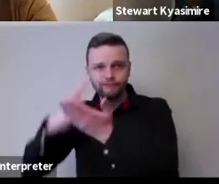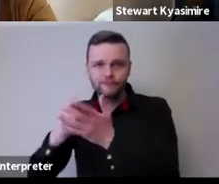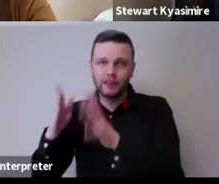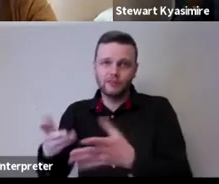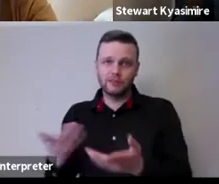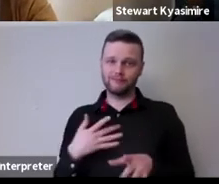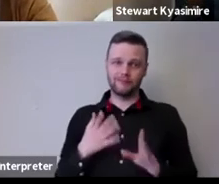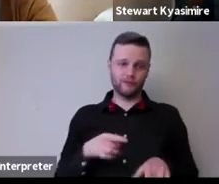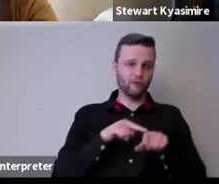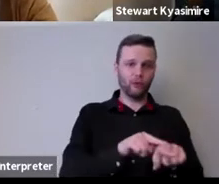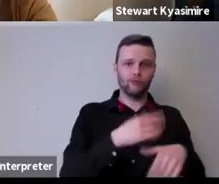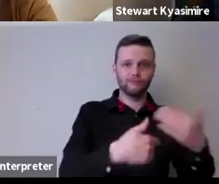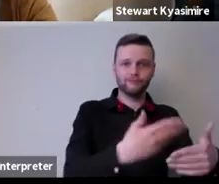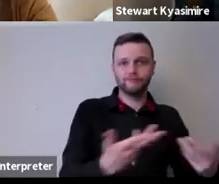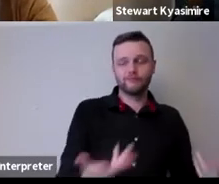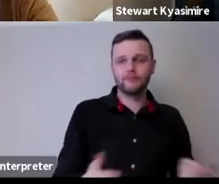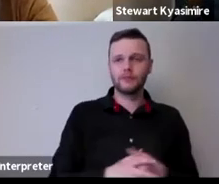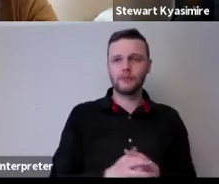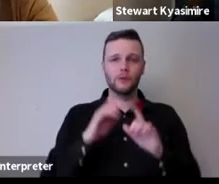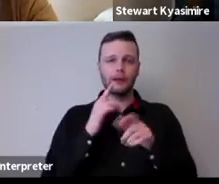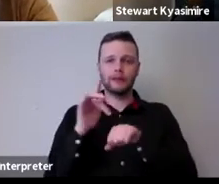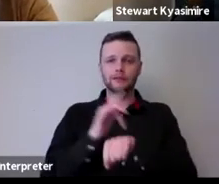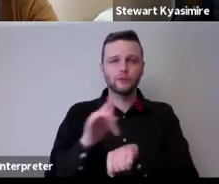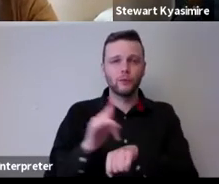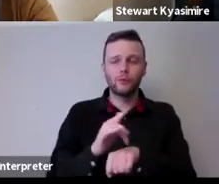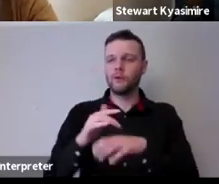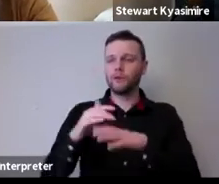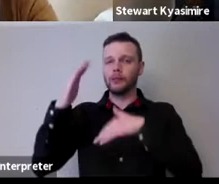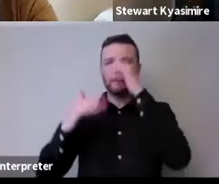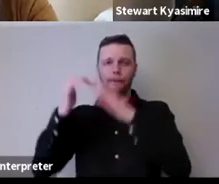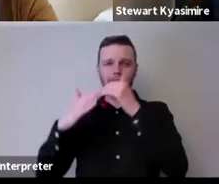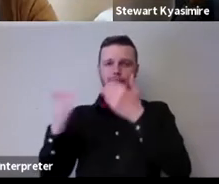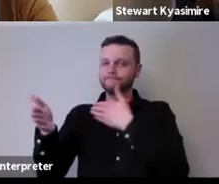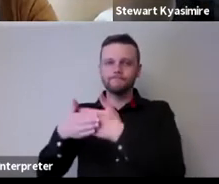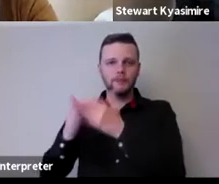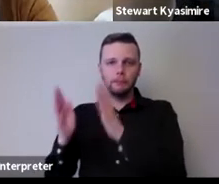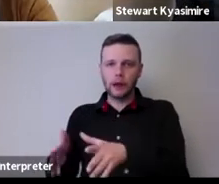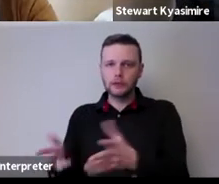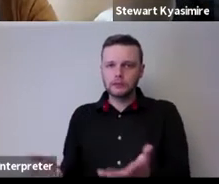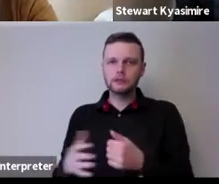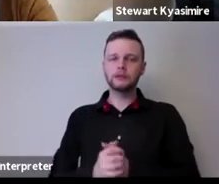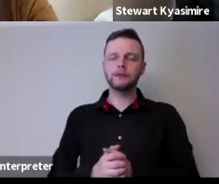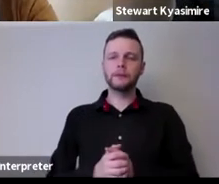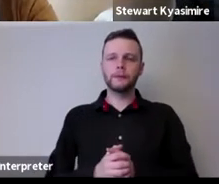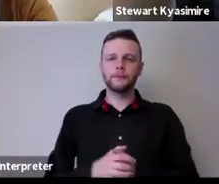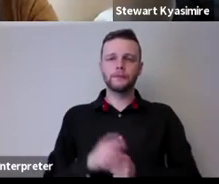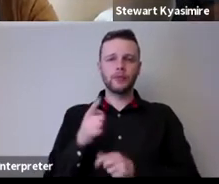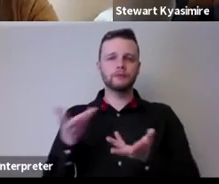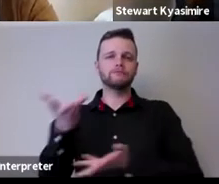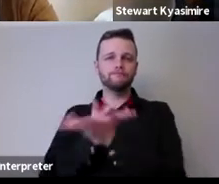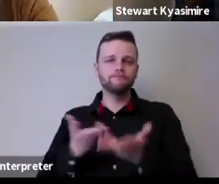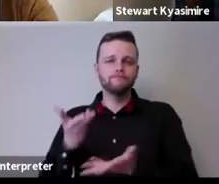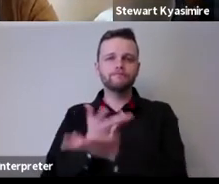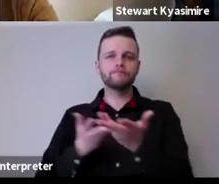simply couldn't have a physical show we simply couldn't have our buildings open and so that that took quite a bit of um of um a discussion and a